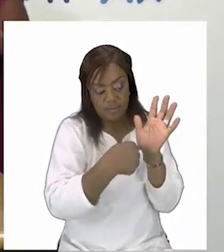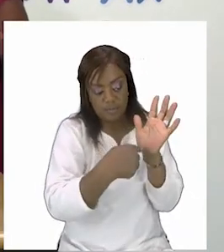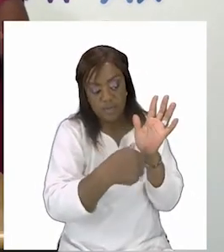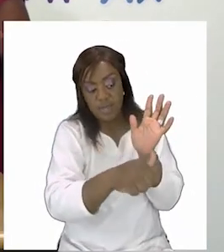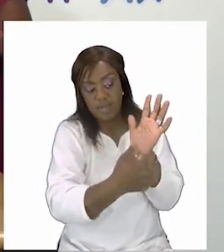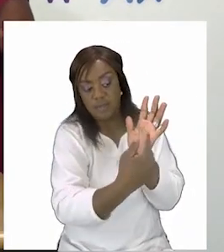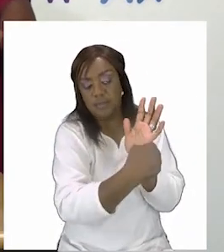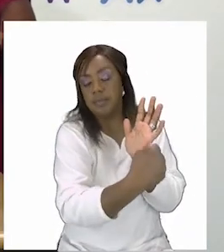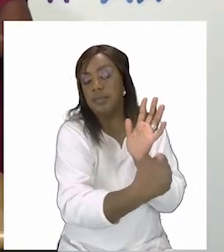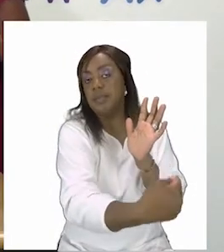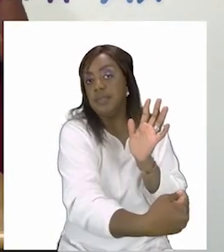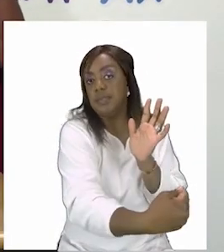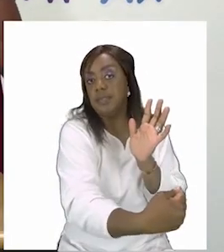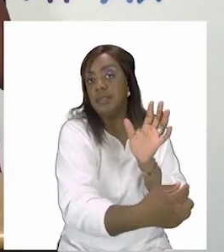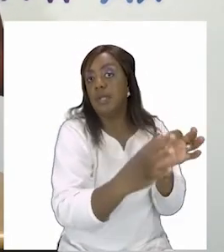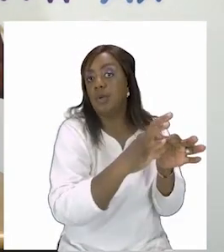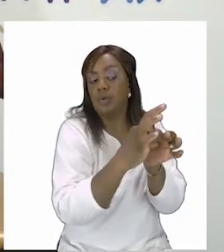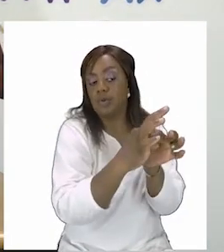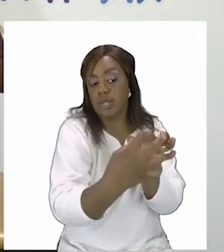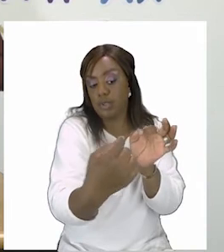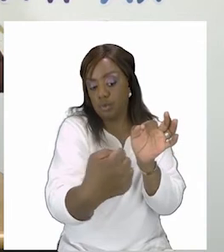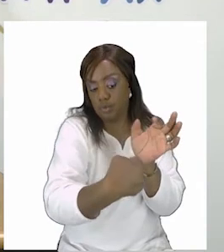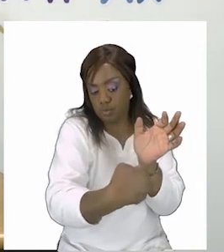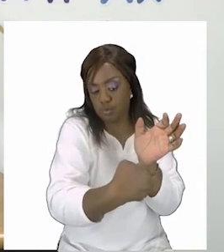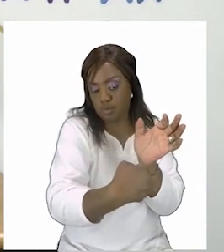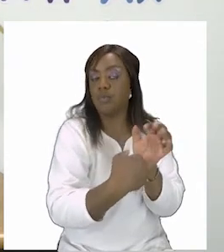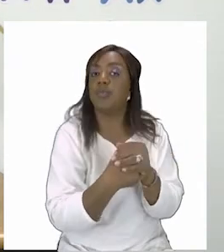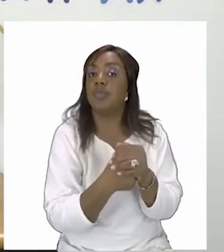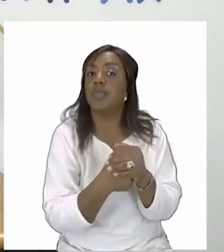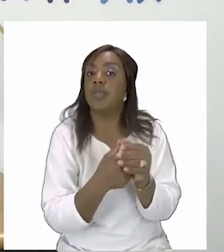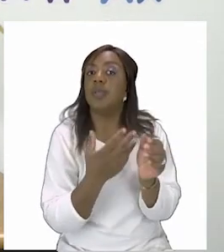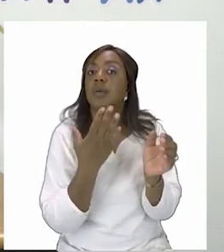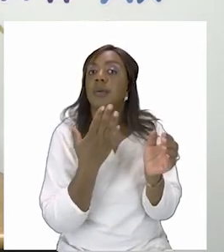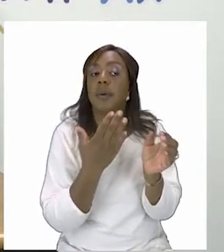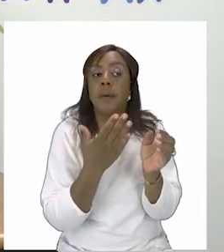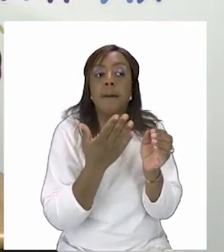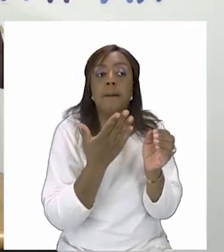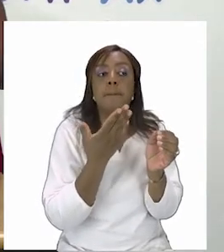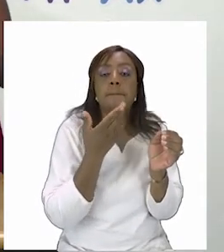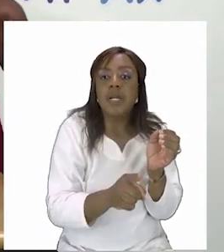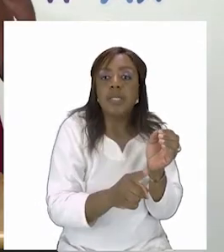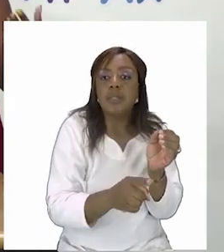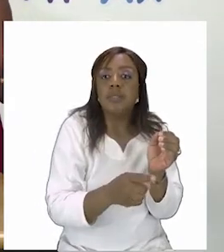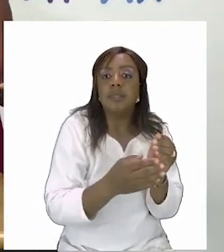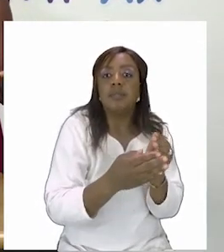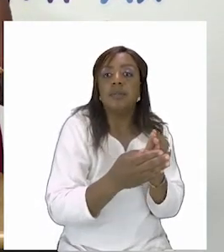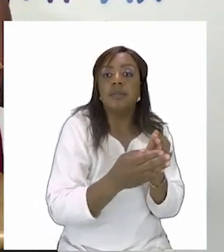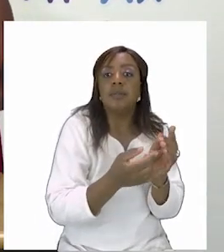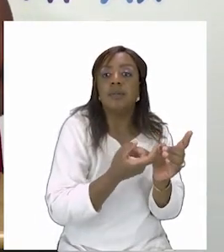who are related to you but are not as close this is why we use the word